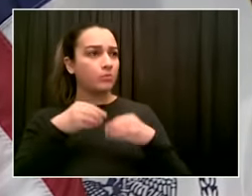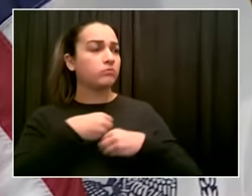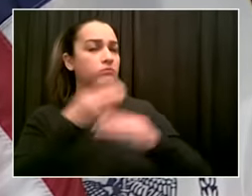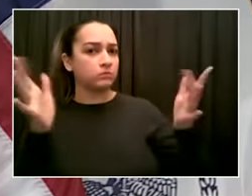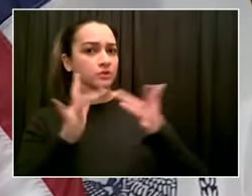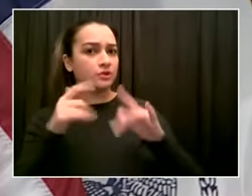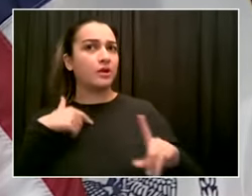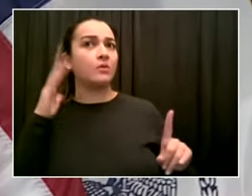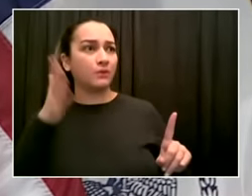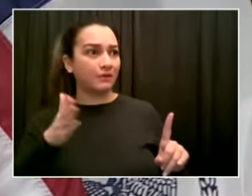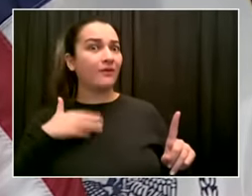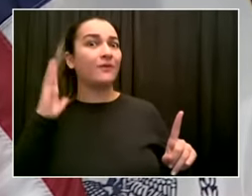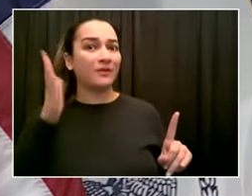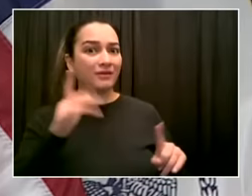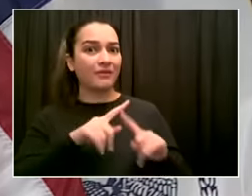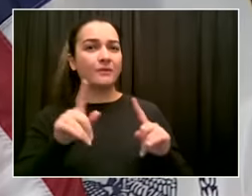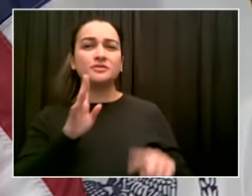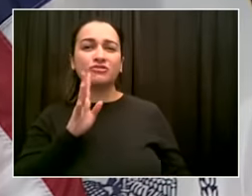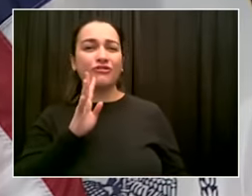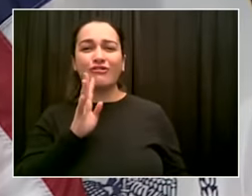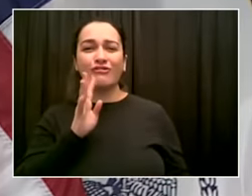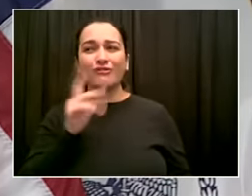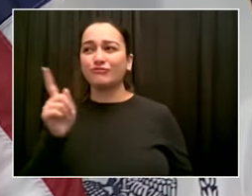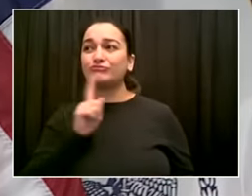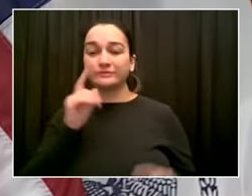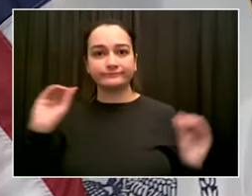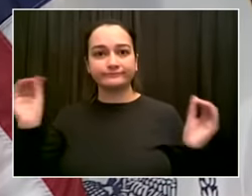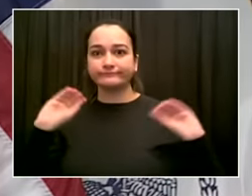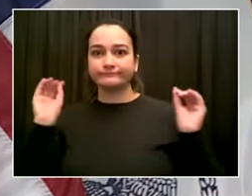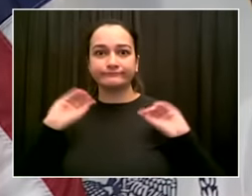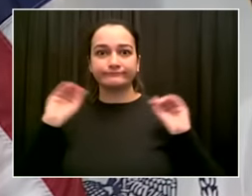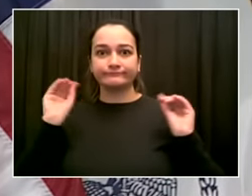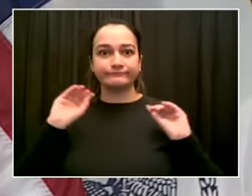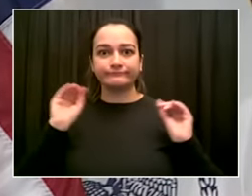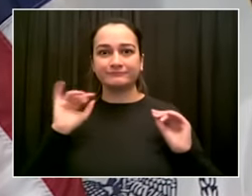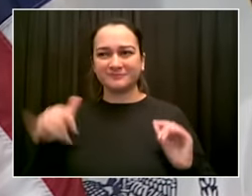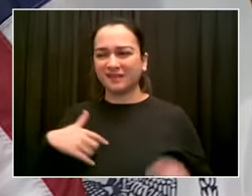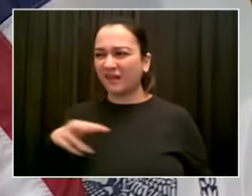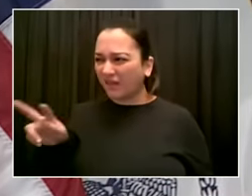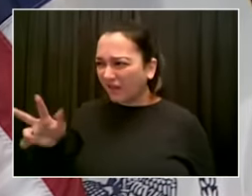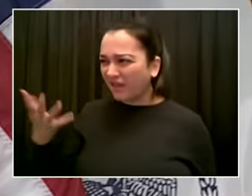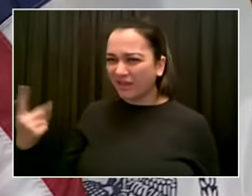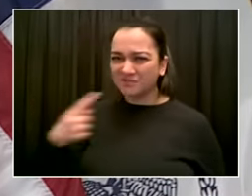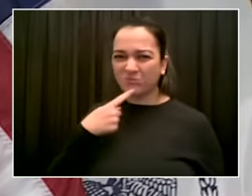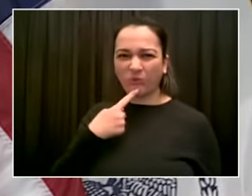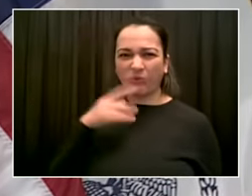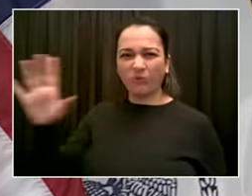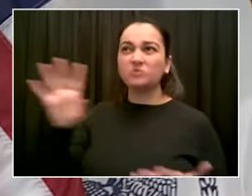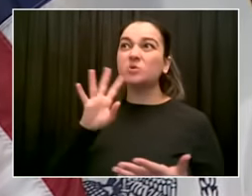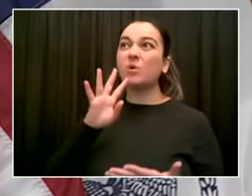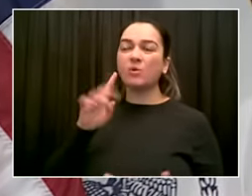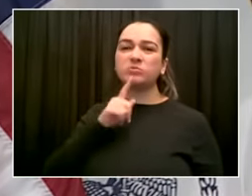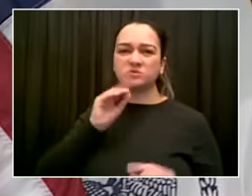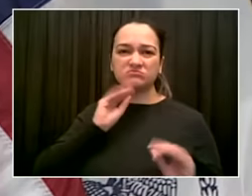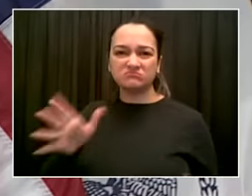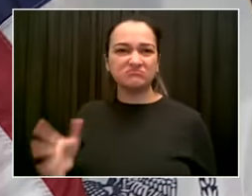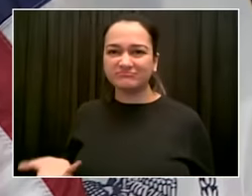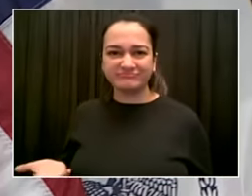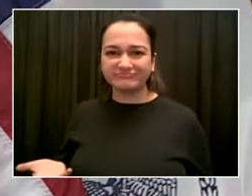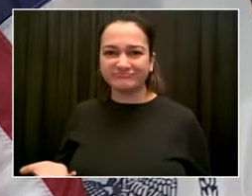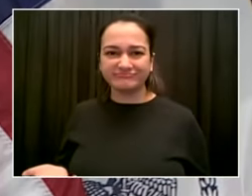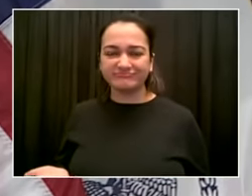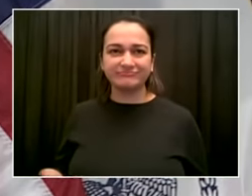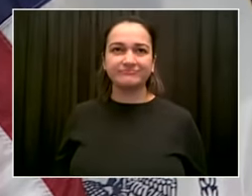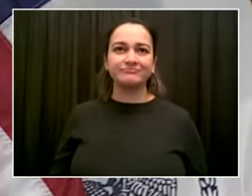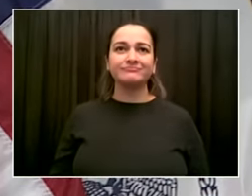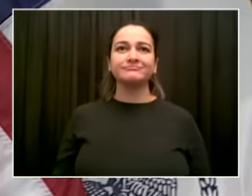substantially fixed, but it's not what it should have been a long time ago. And I think this is a story